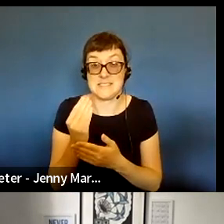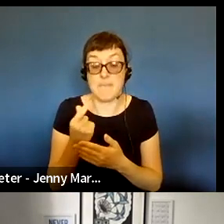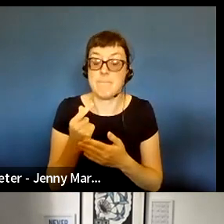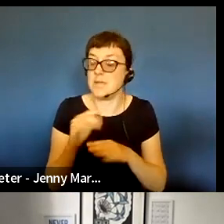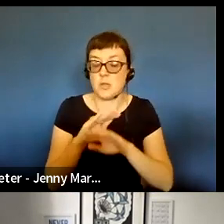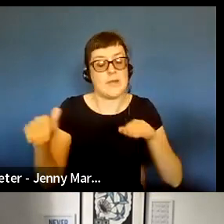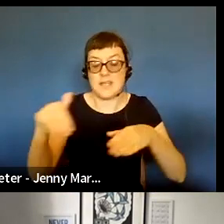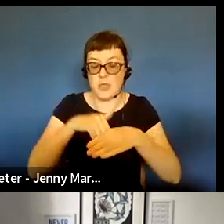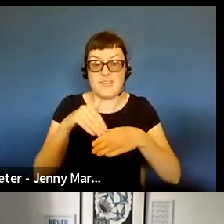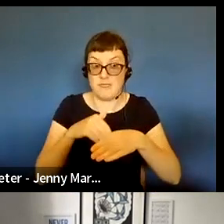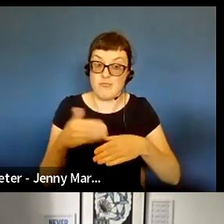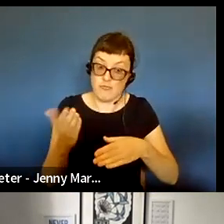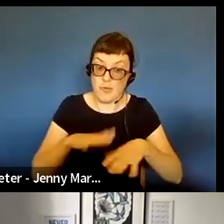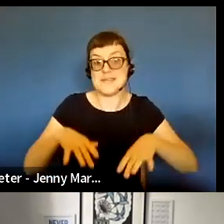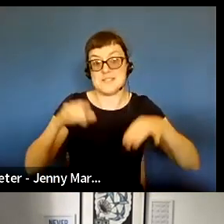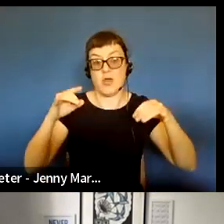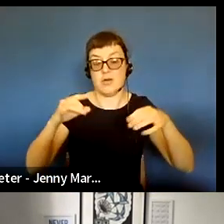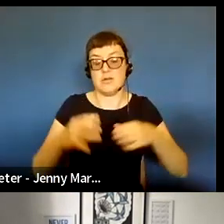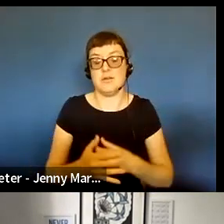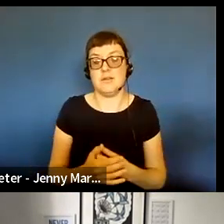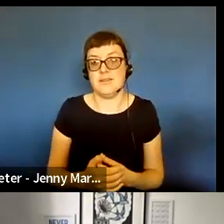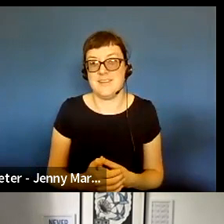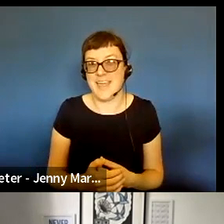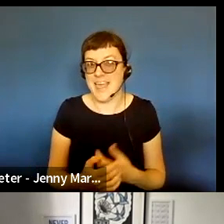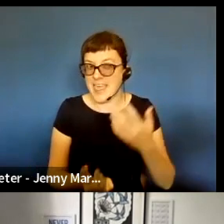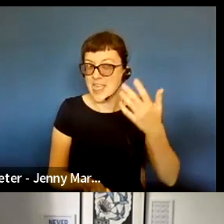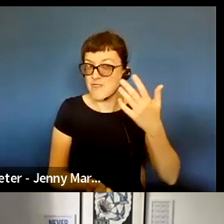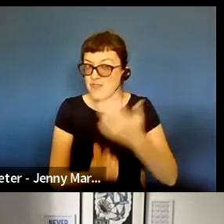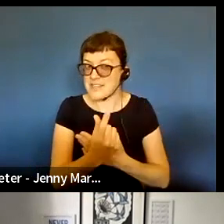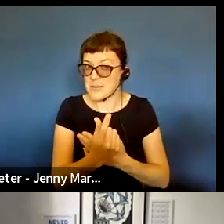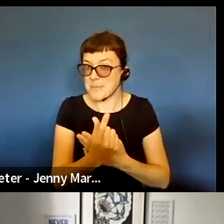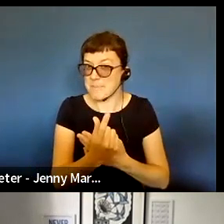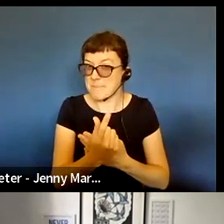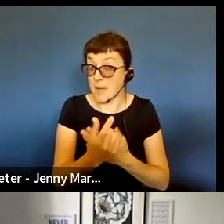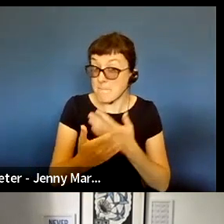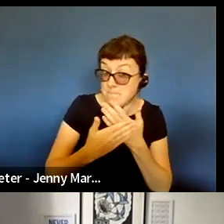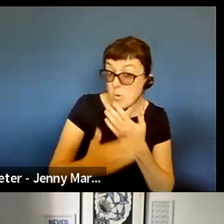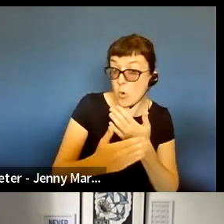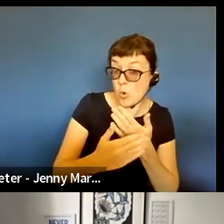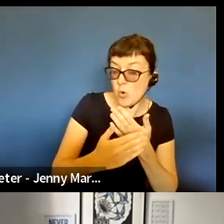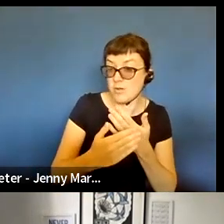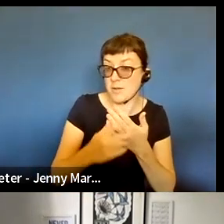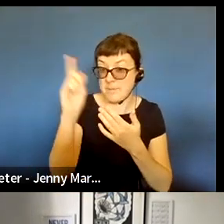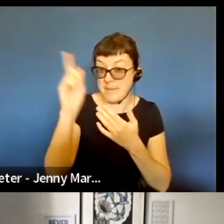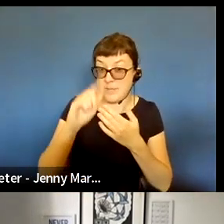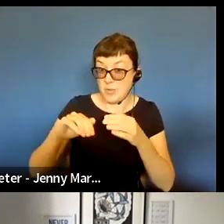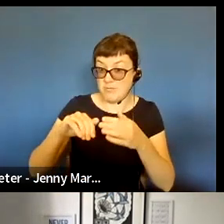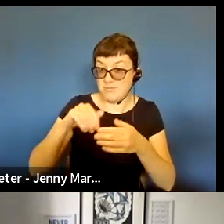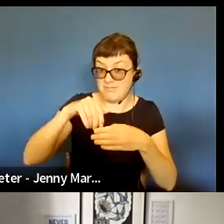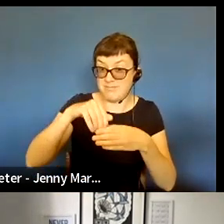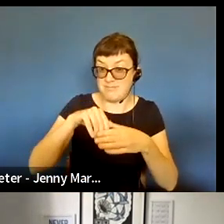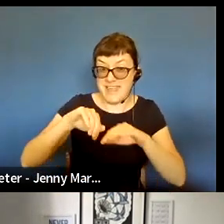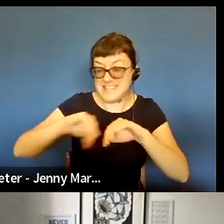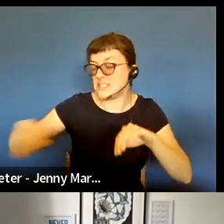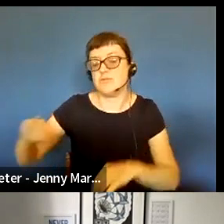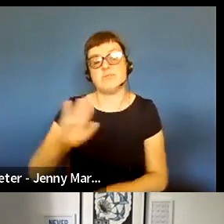right from the off. I don't think random has any more exclusionary power than any other opportunity